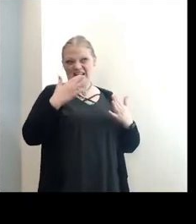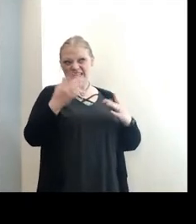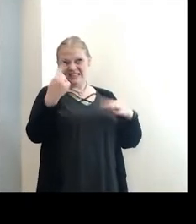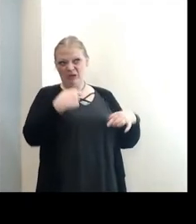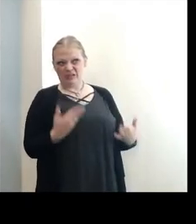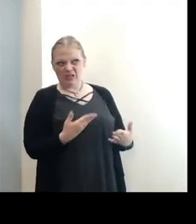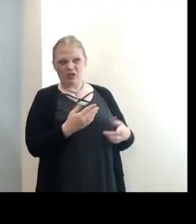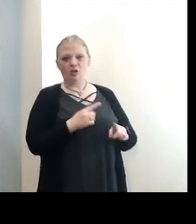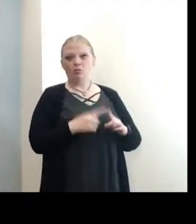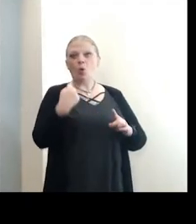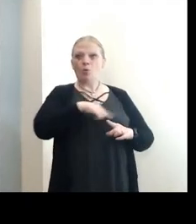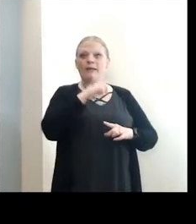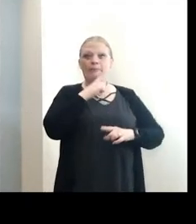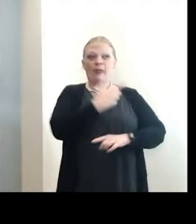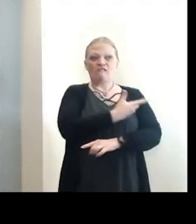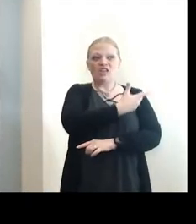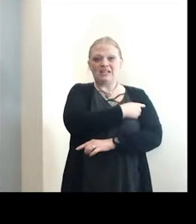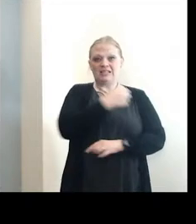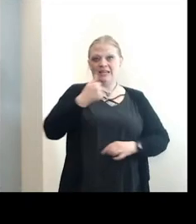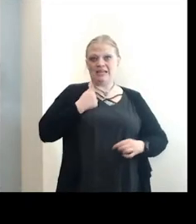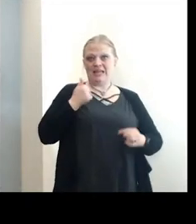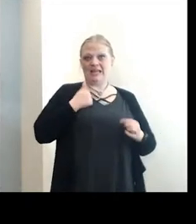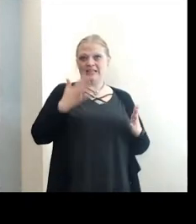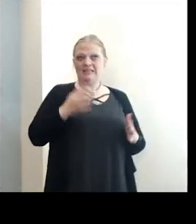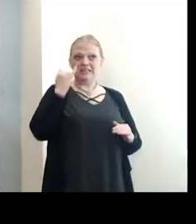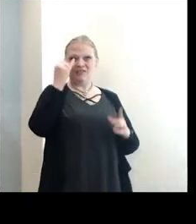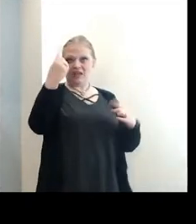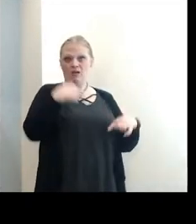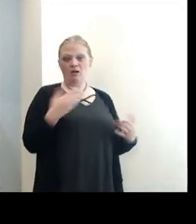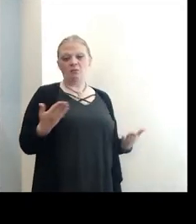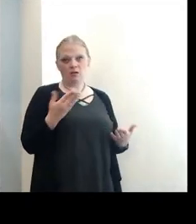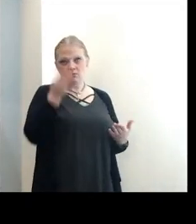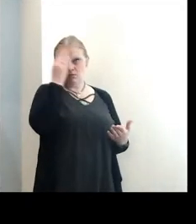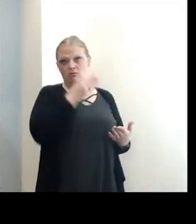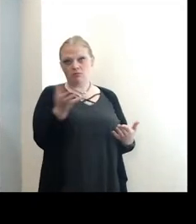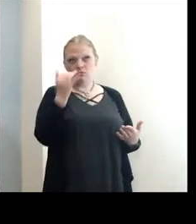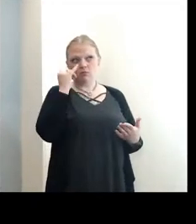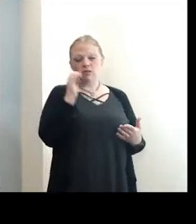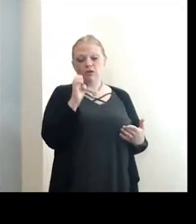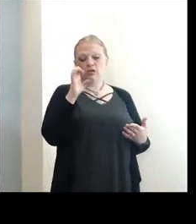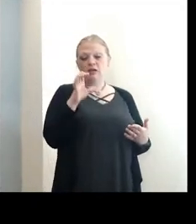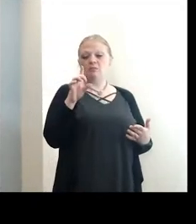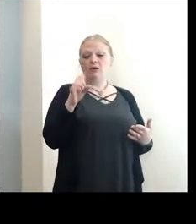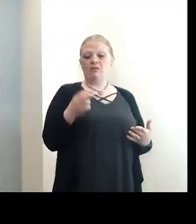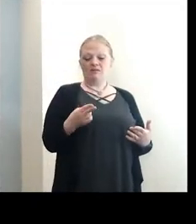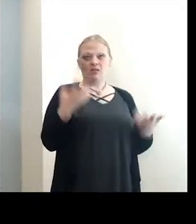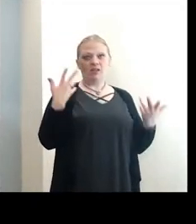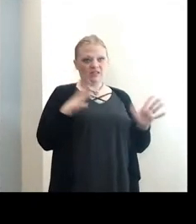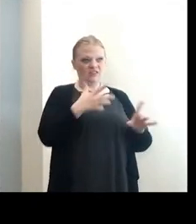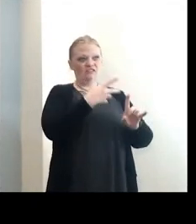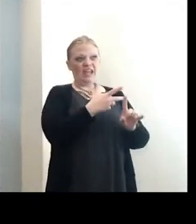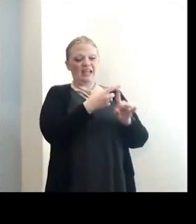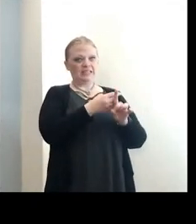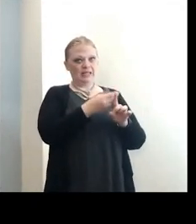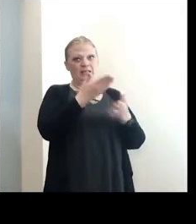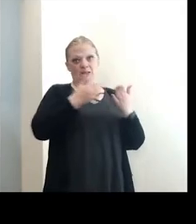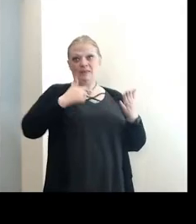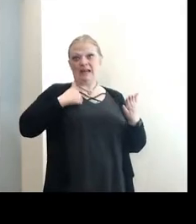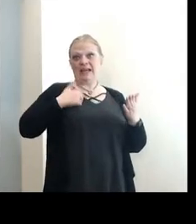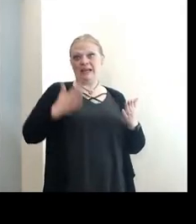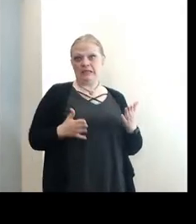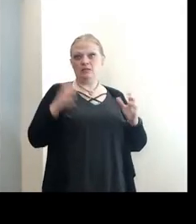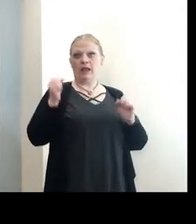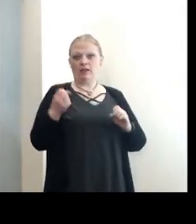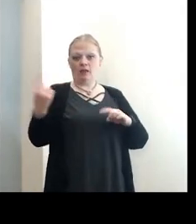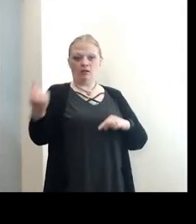we are actually vaccinating Canadians if they come here. I do think that needs to be known is that the Erie County Department of Health has vaccinated Canadians who can